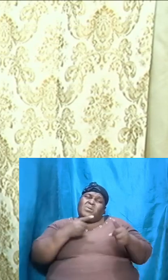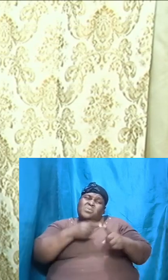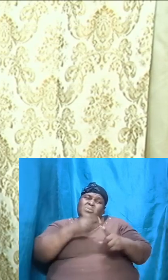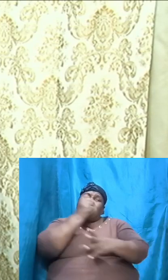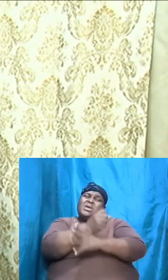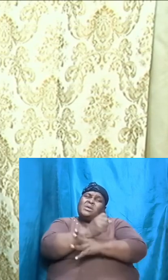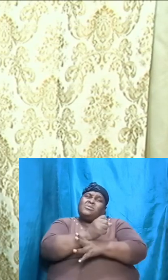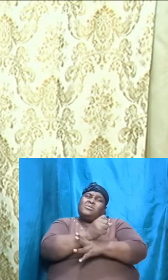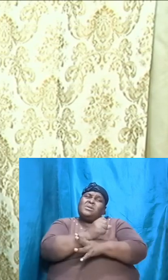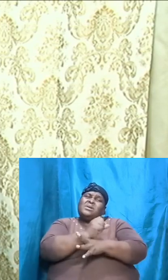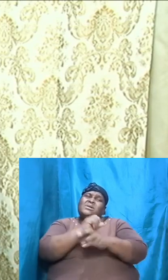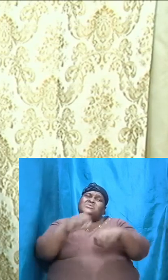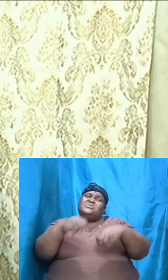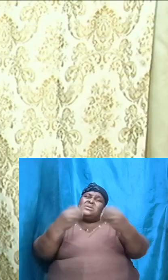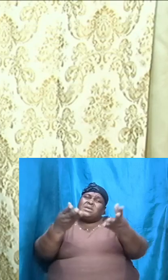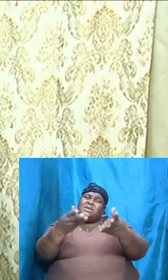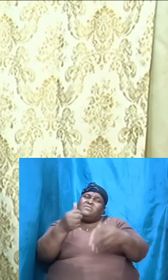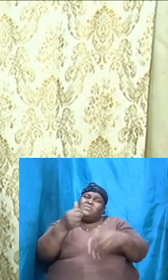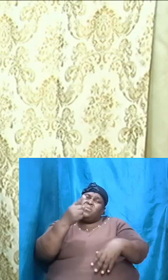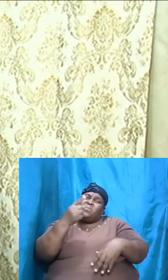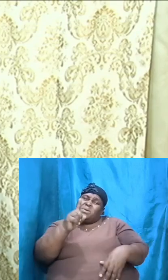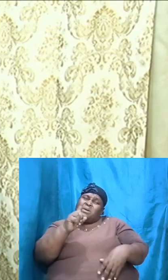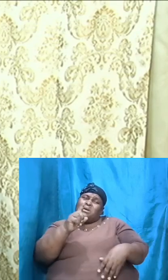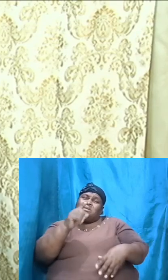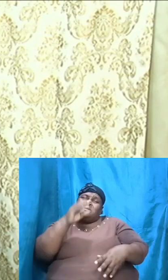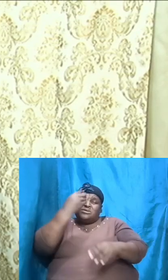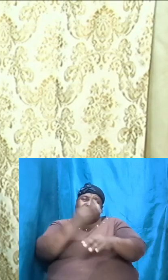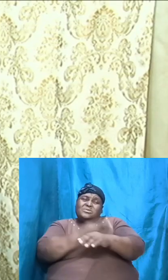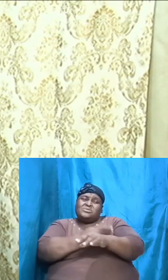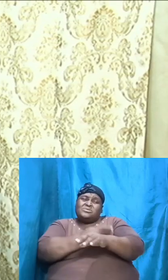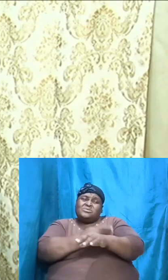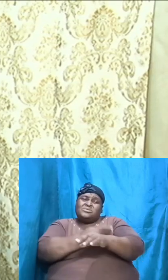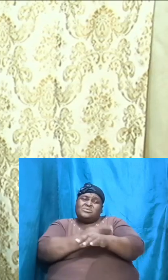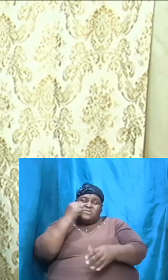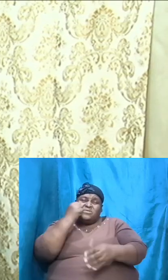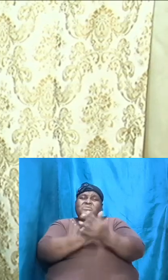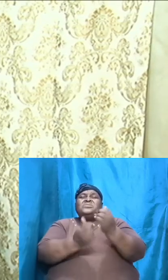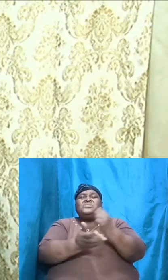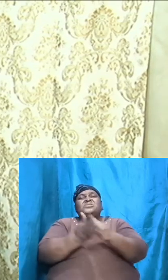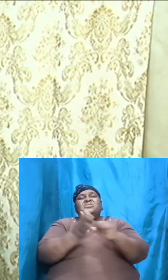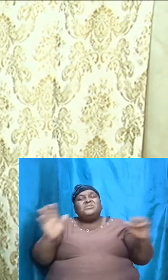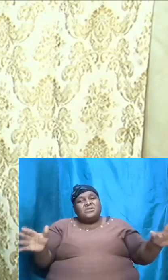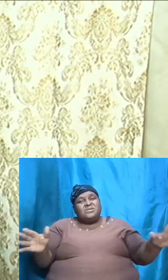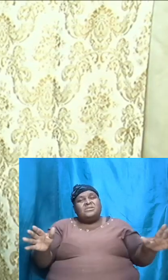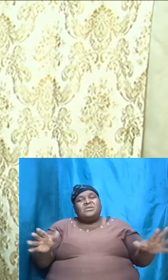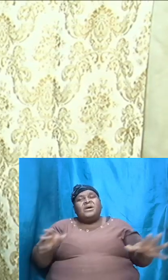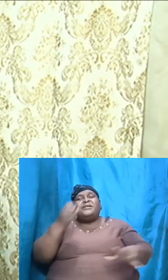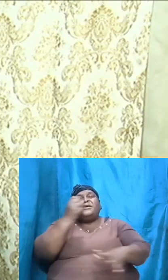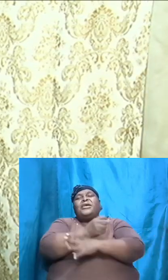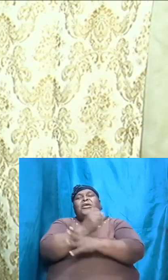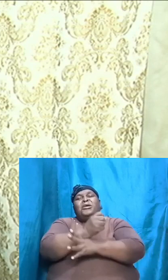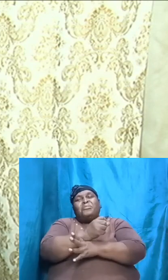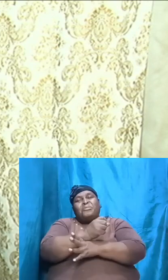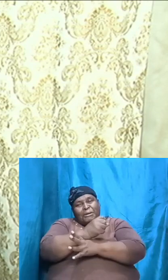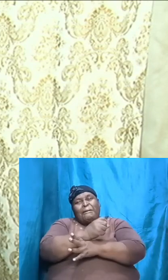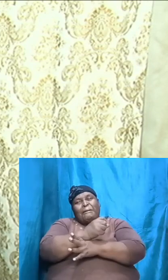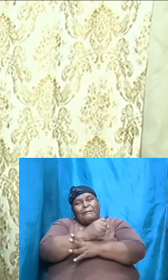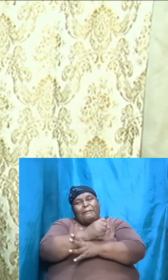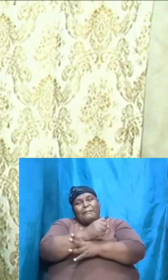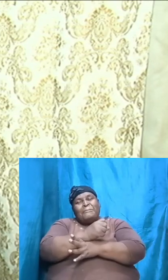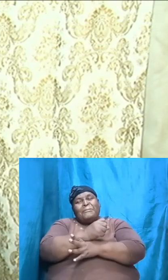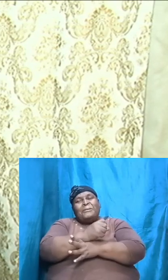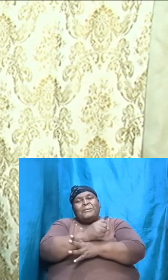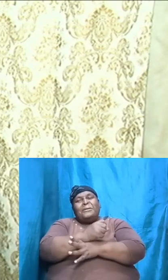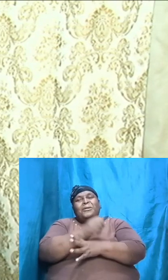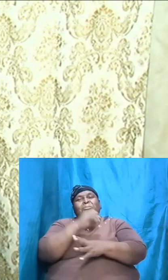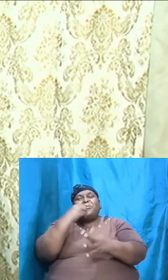only son Isaac and of course he did that to prove to try to test the heart